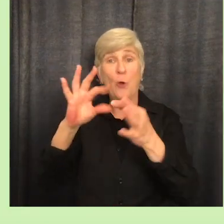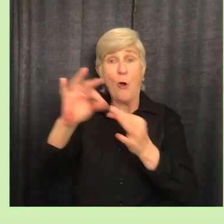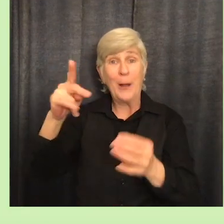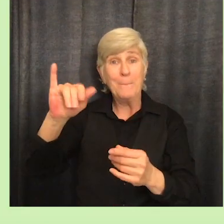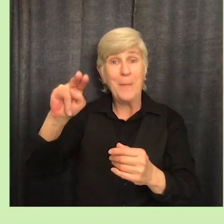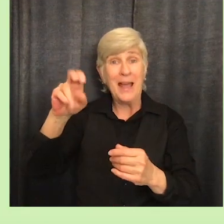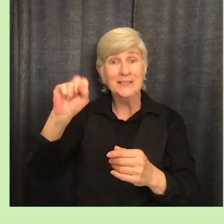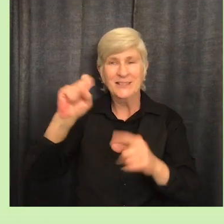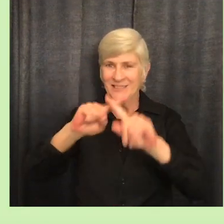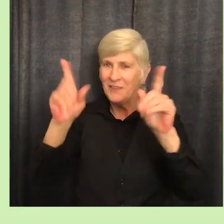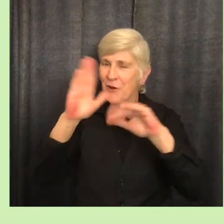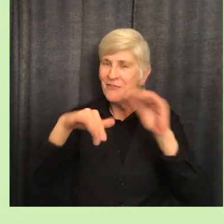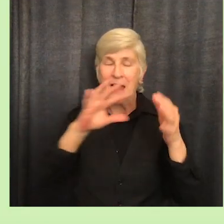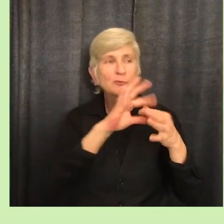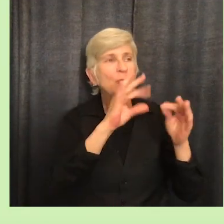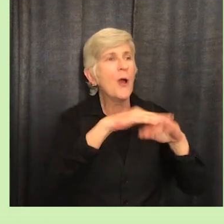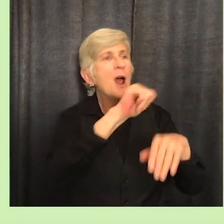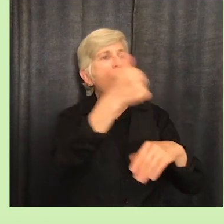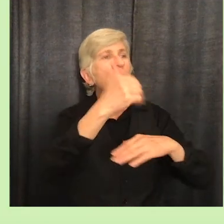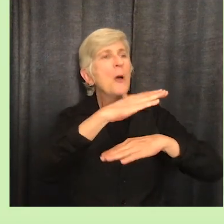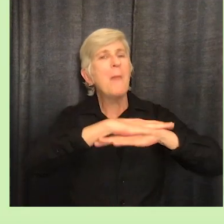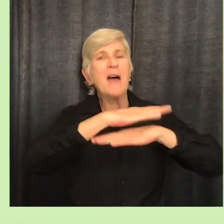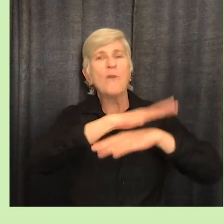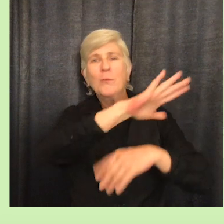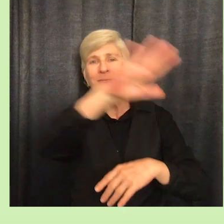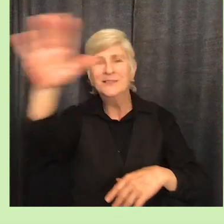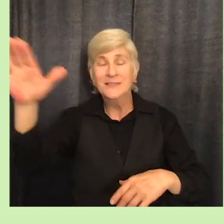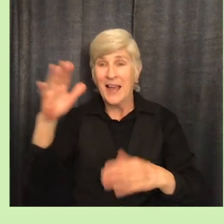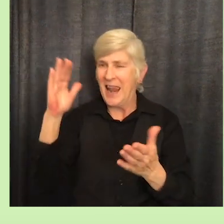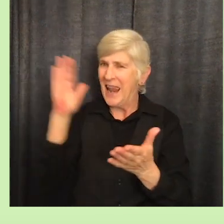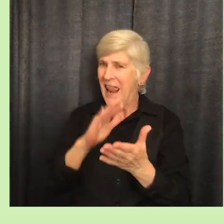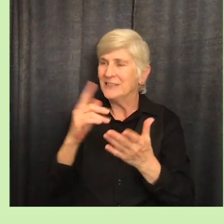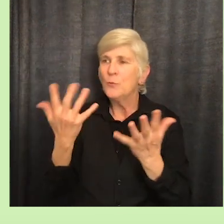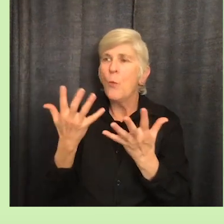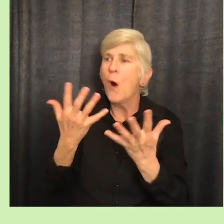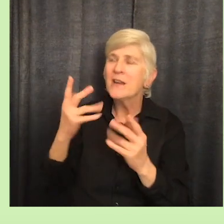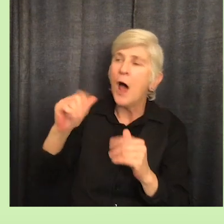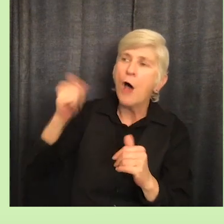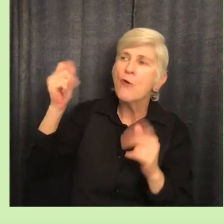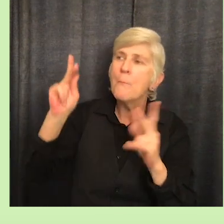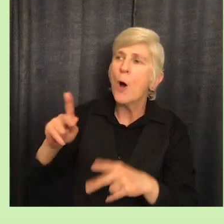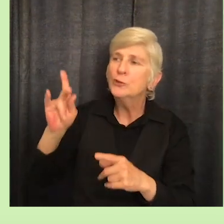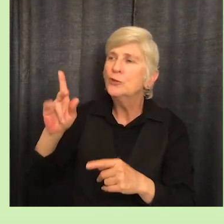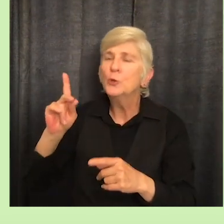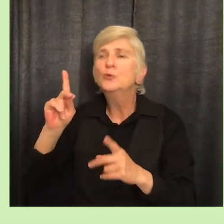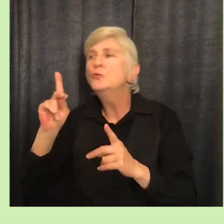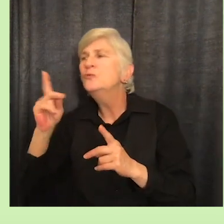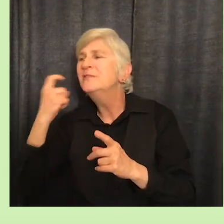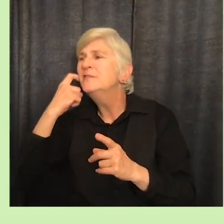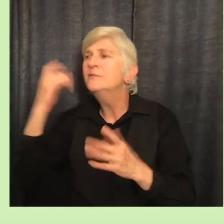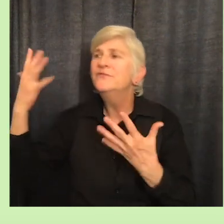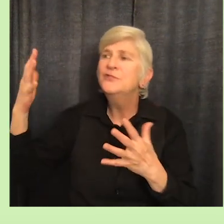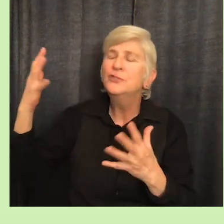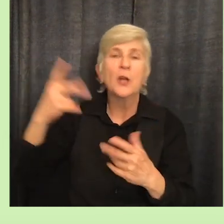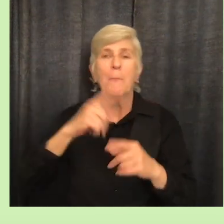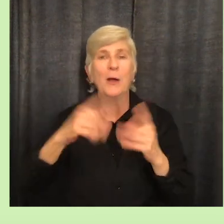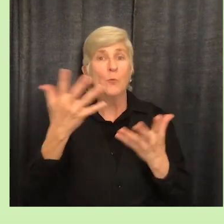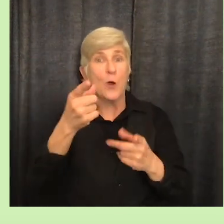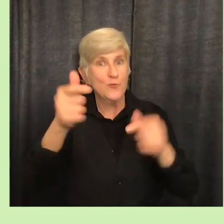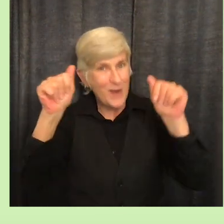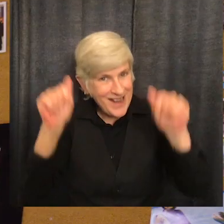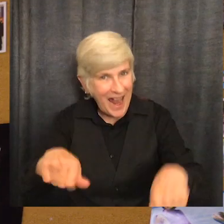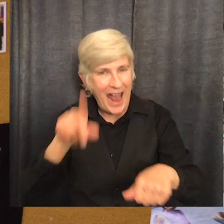Pinterest are different from stories on other platforms. They're less about what someone else did. They're more about what you could do.